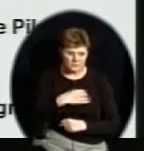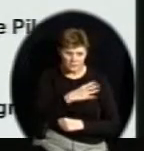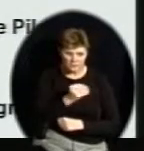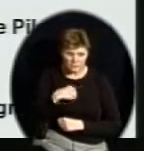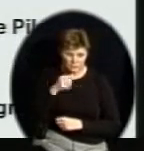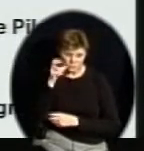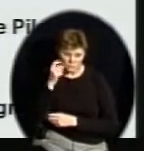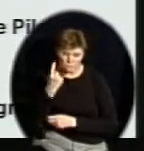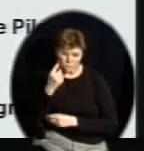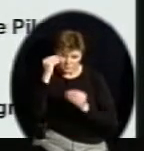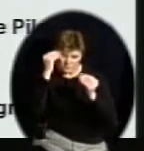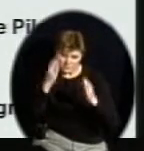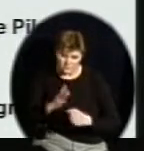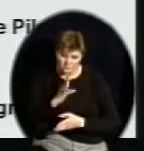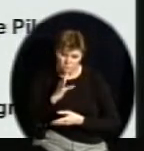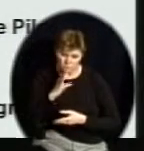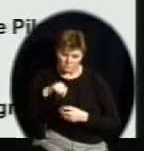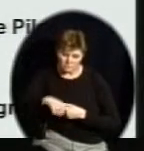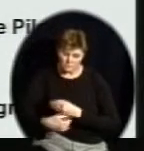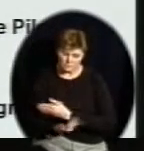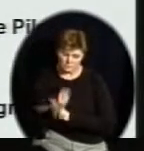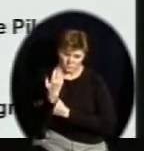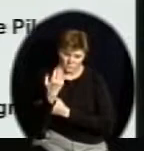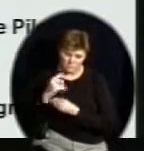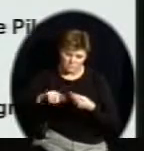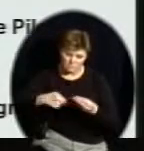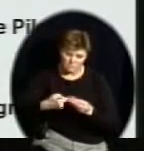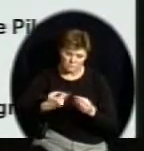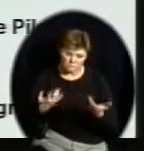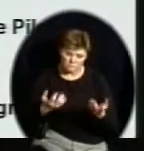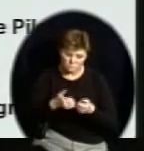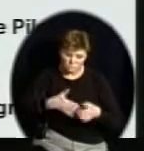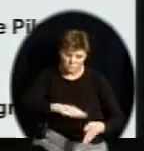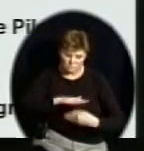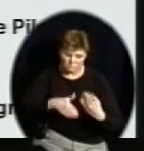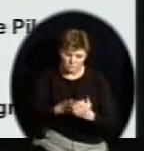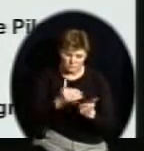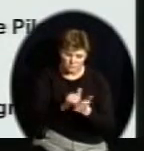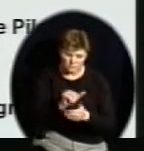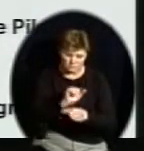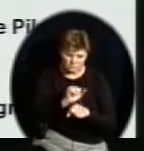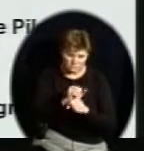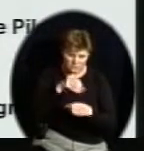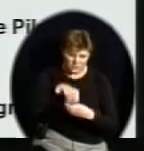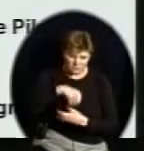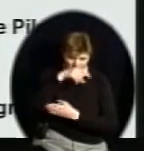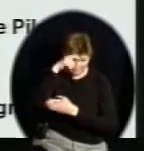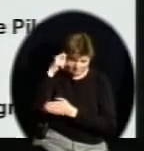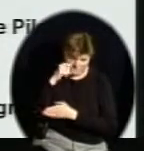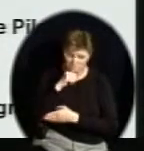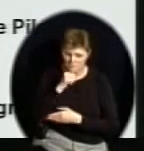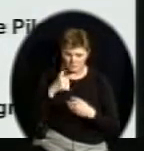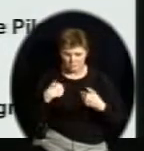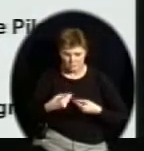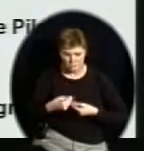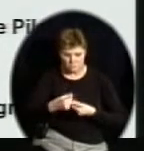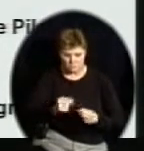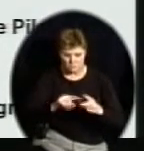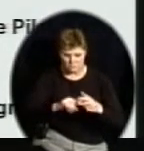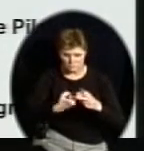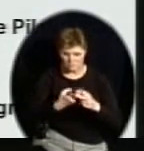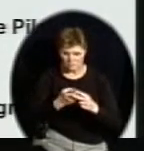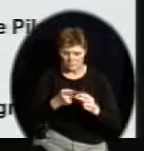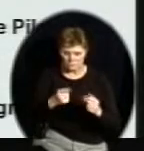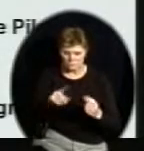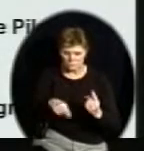today reference those, that without those projects during the summer, we would not have that beginning smooth start that we do have. We certainly also have